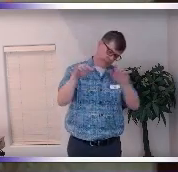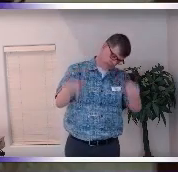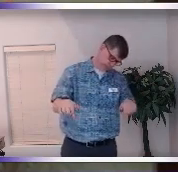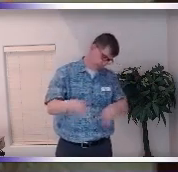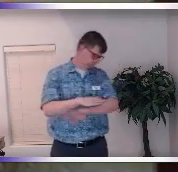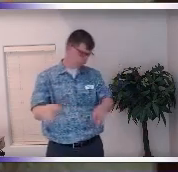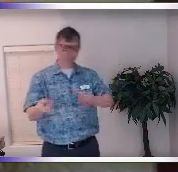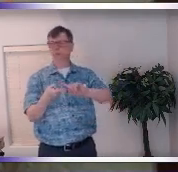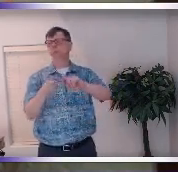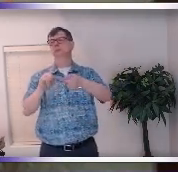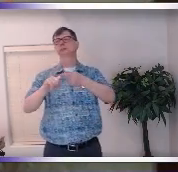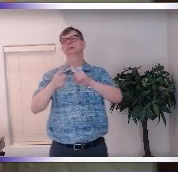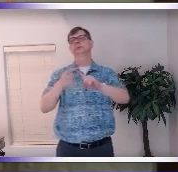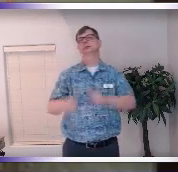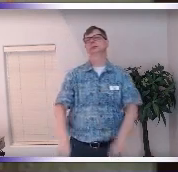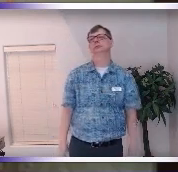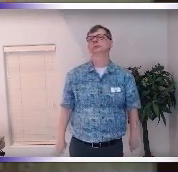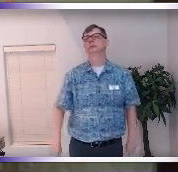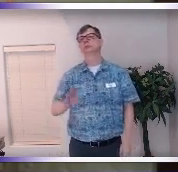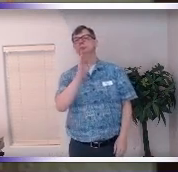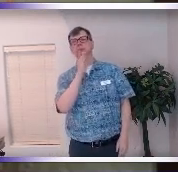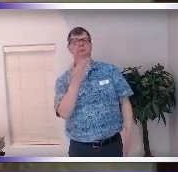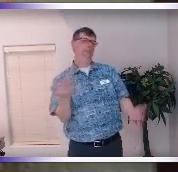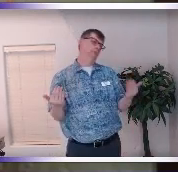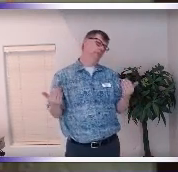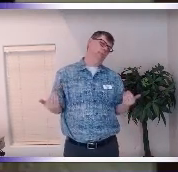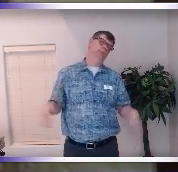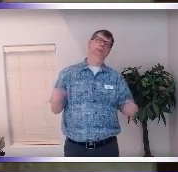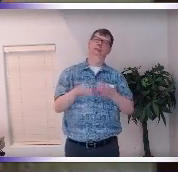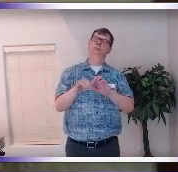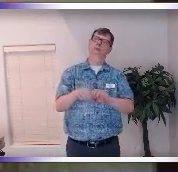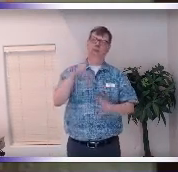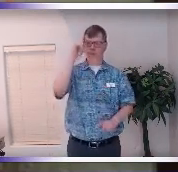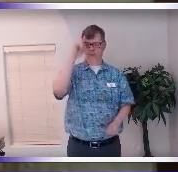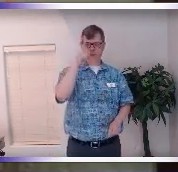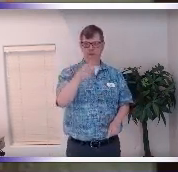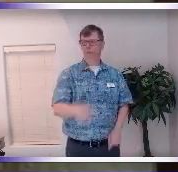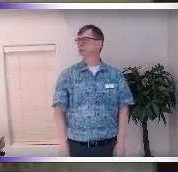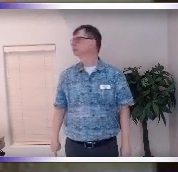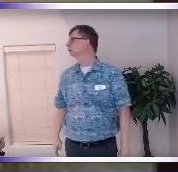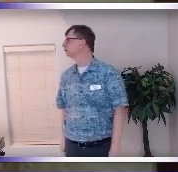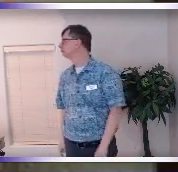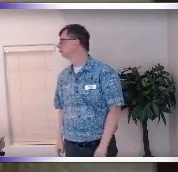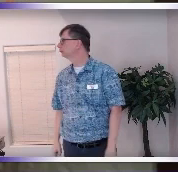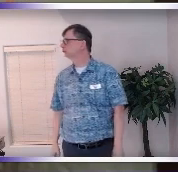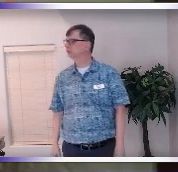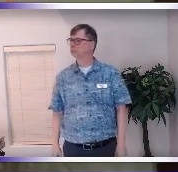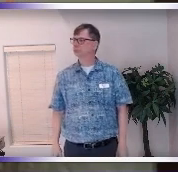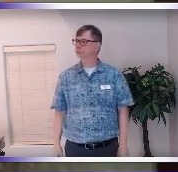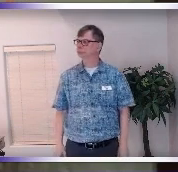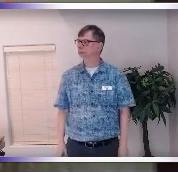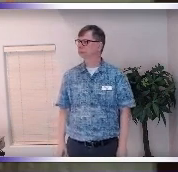is changing but I wanted to you know do something special for you from me and Juliet